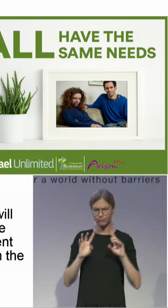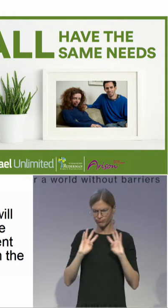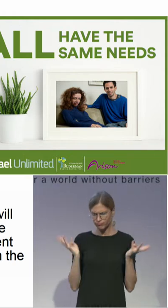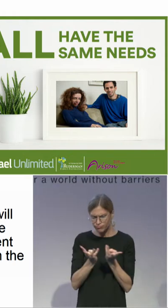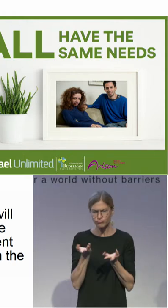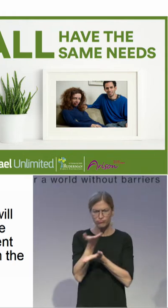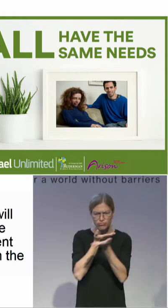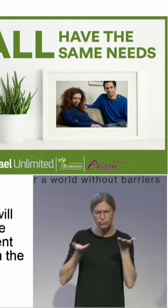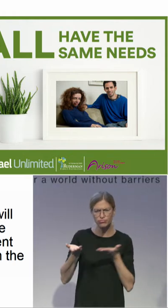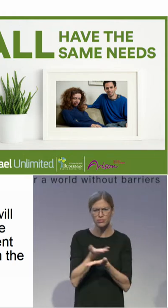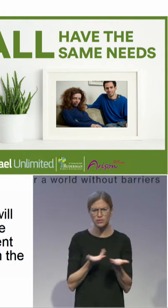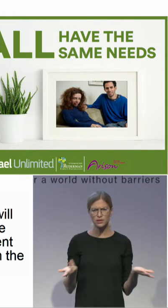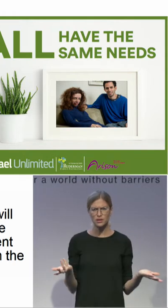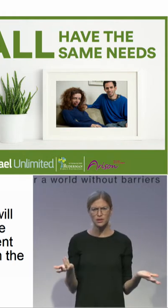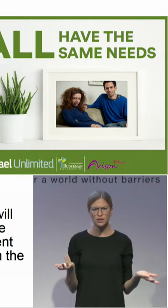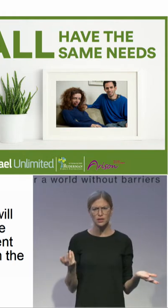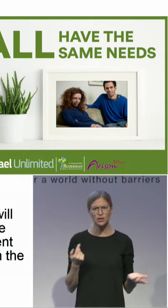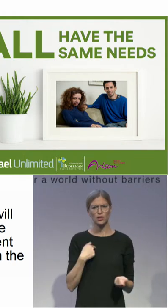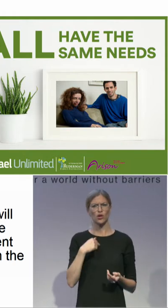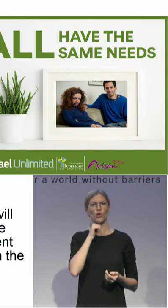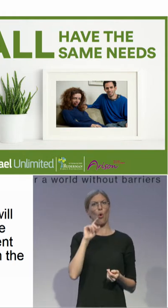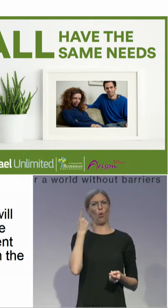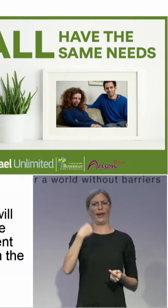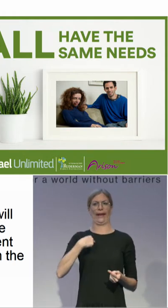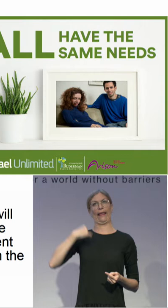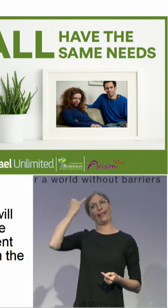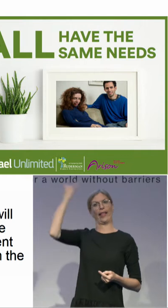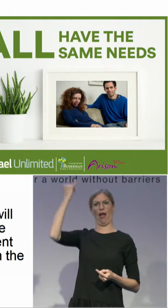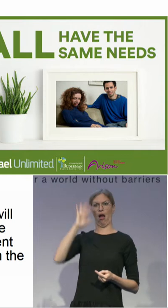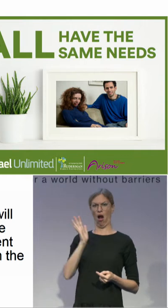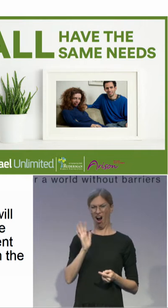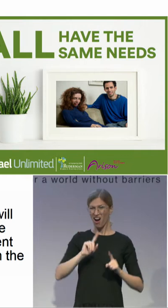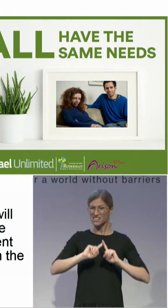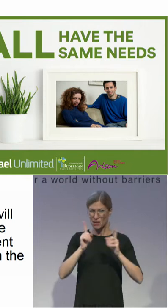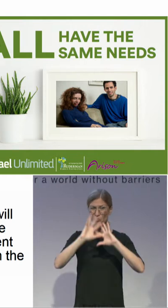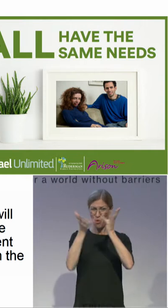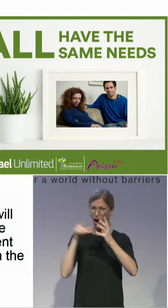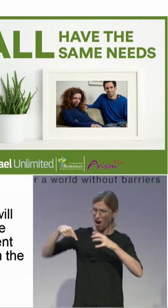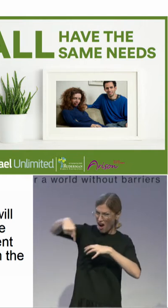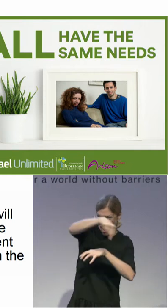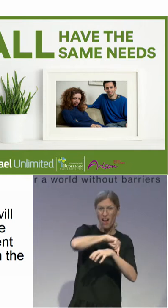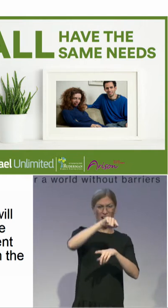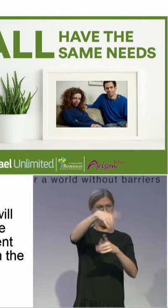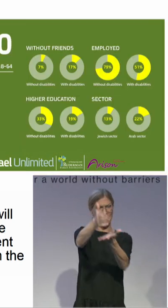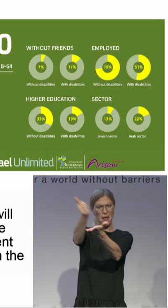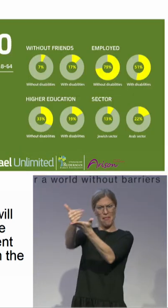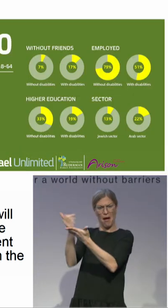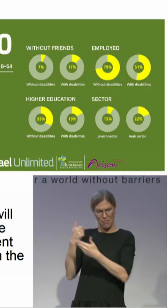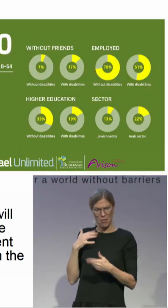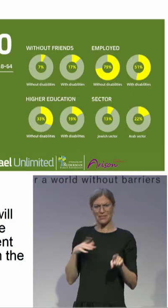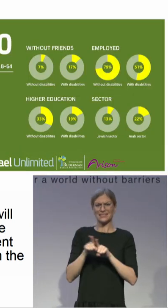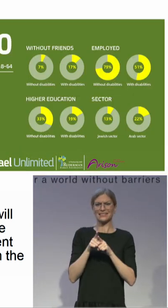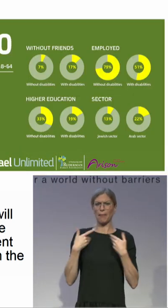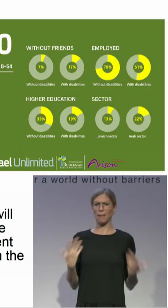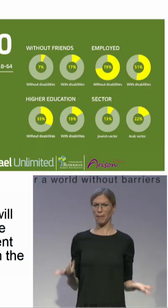one who is doing it. There are great, there are great success around the world. Let's try to adapt it. And that's what we